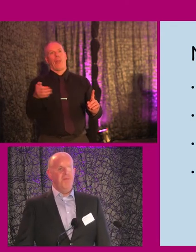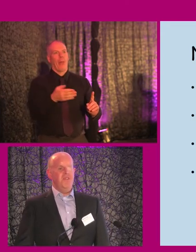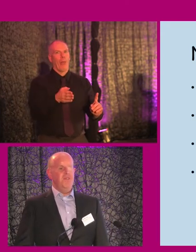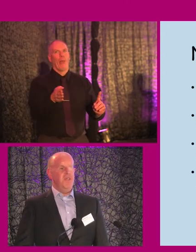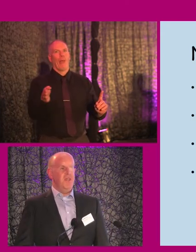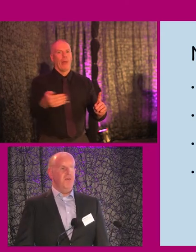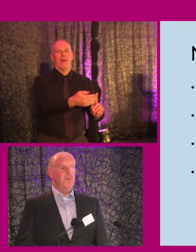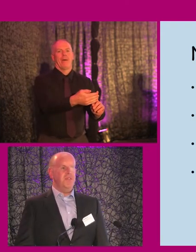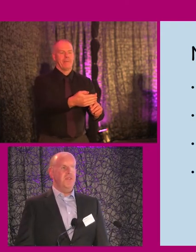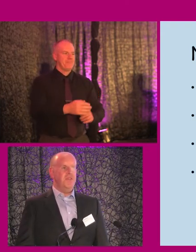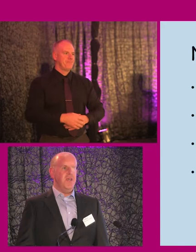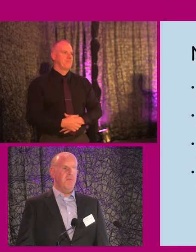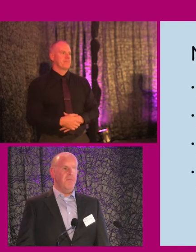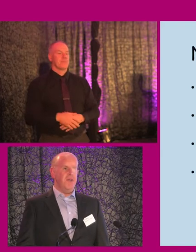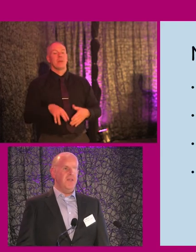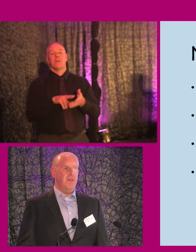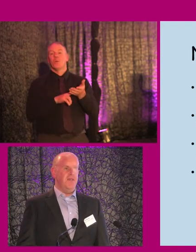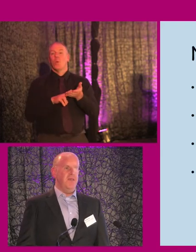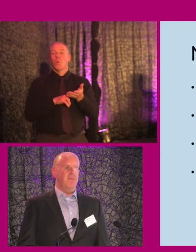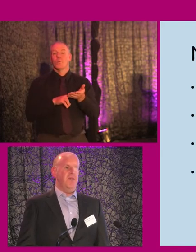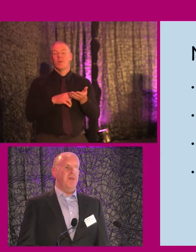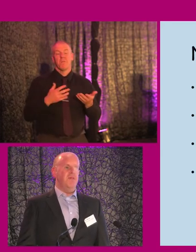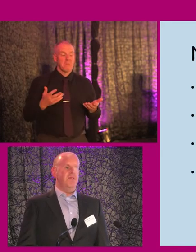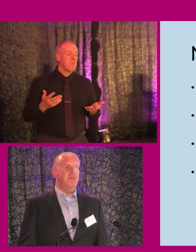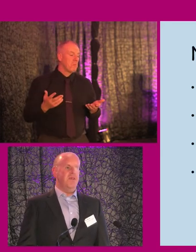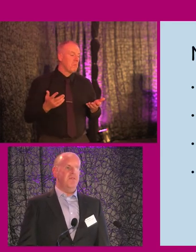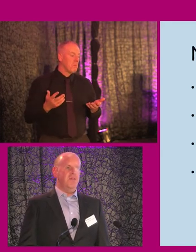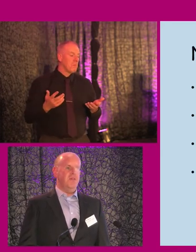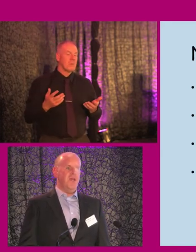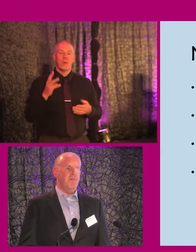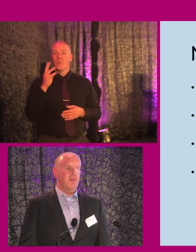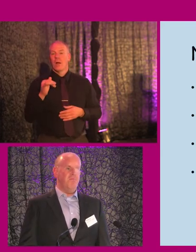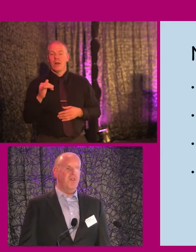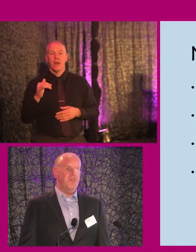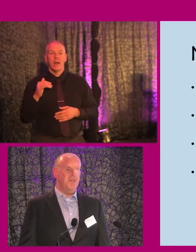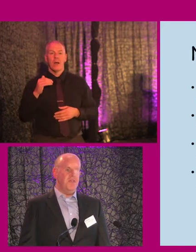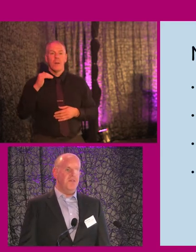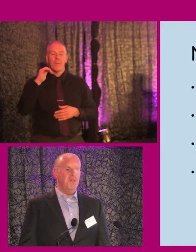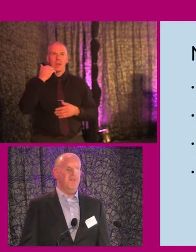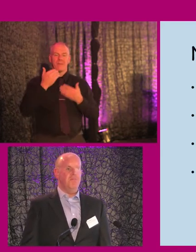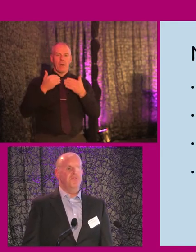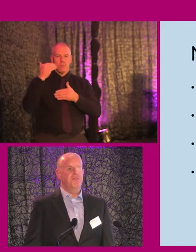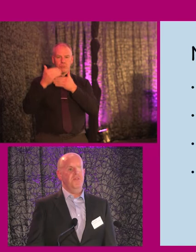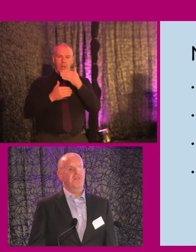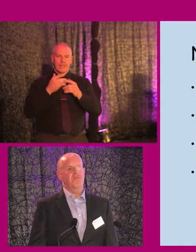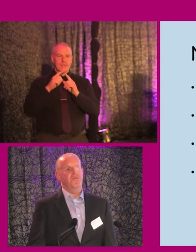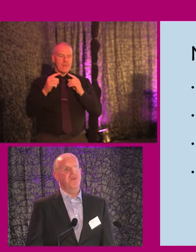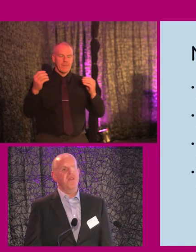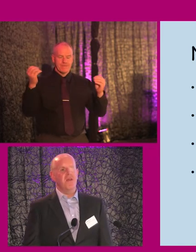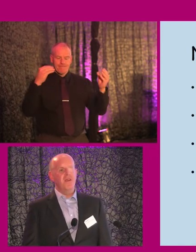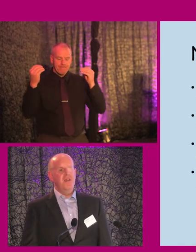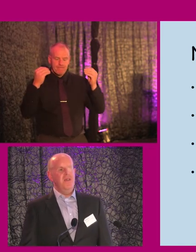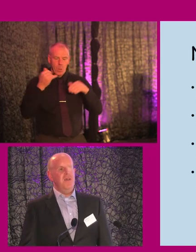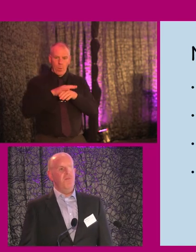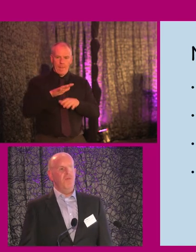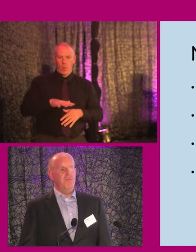But usually, I think it's down to processing a series of inputs in terms of where you